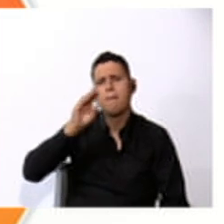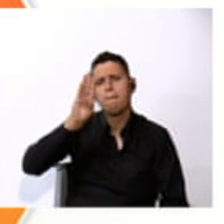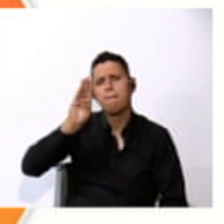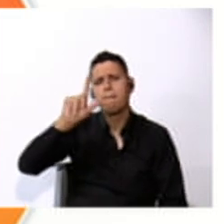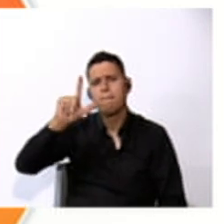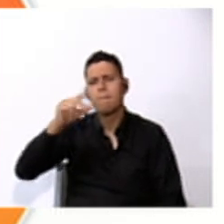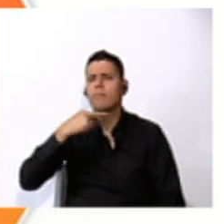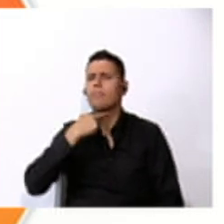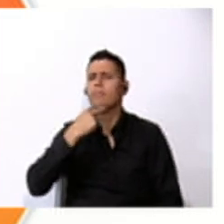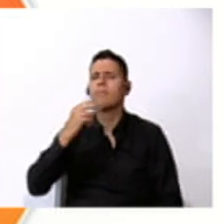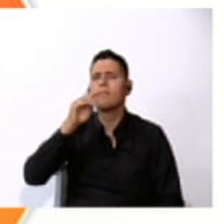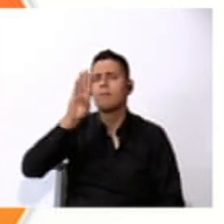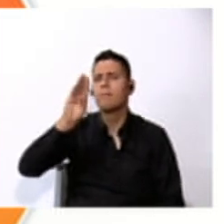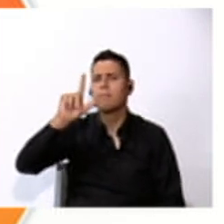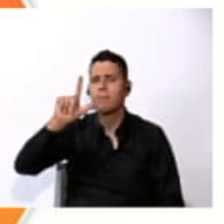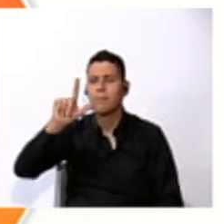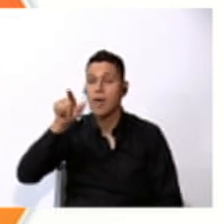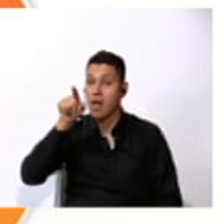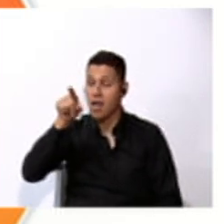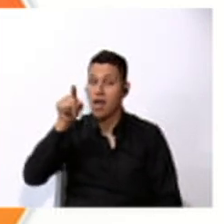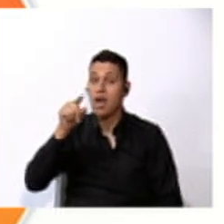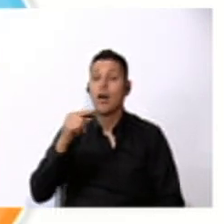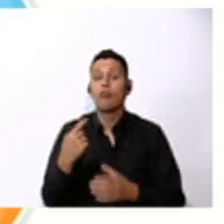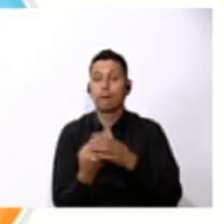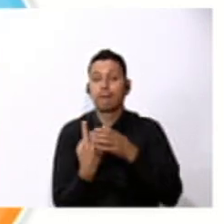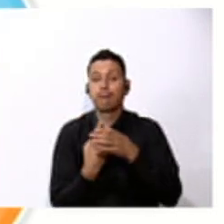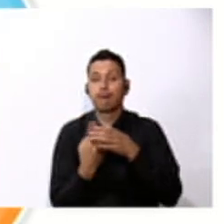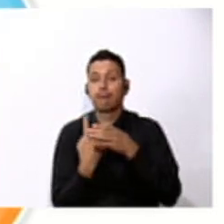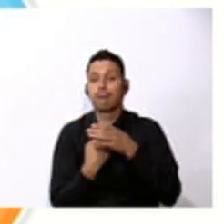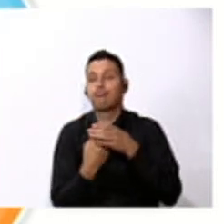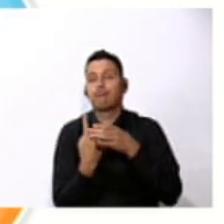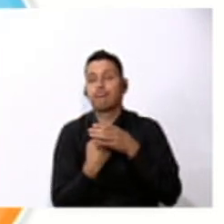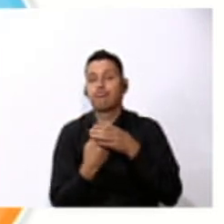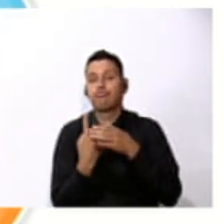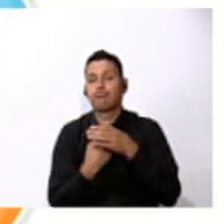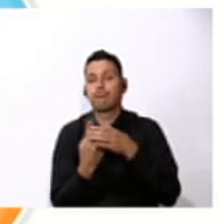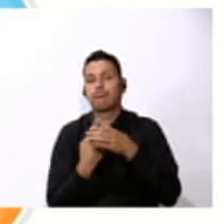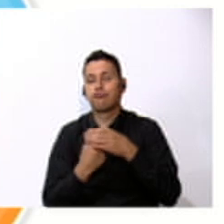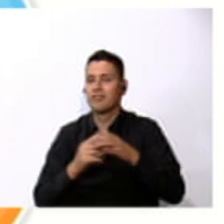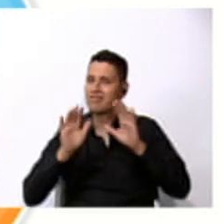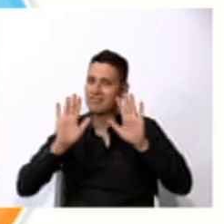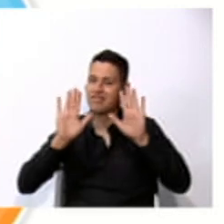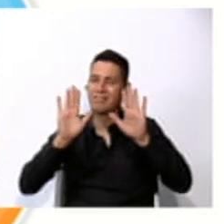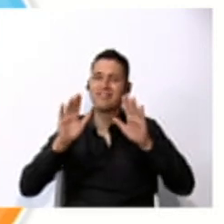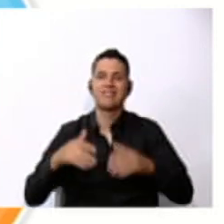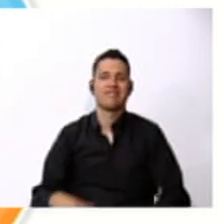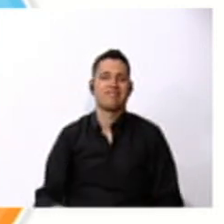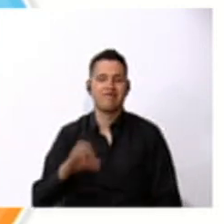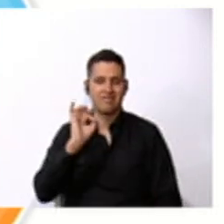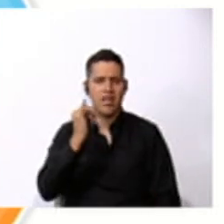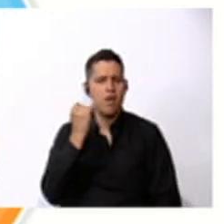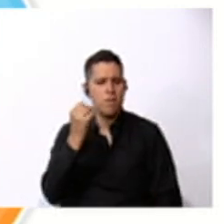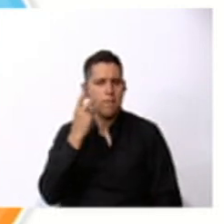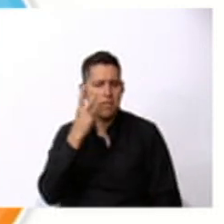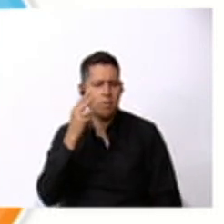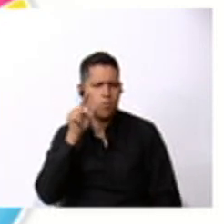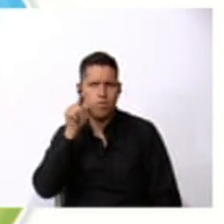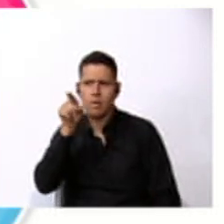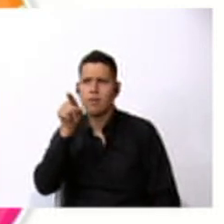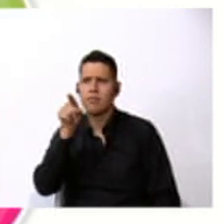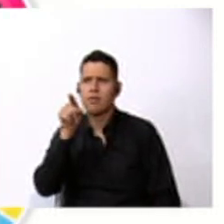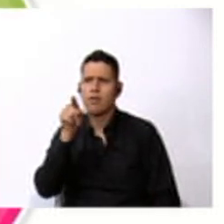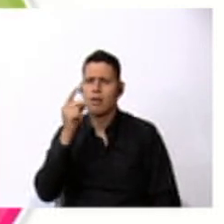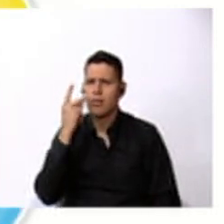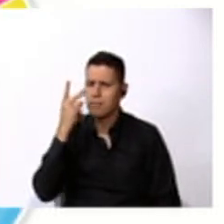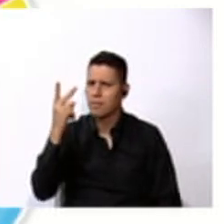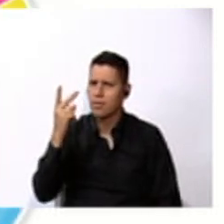Bluh. Bluh. Blender. Excellent. Very good. Now let's see this one. Look at